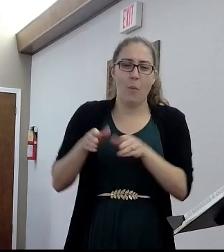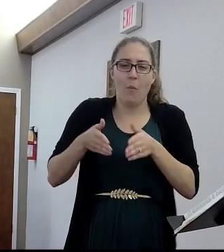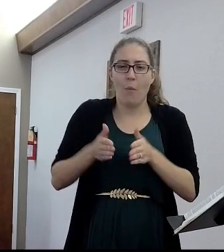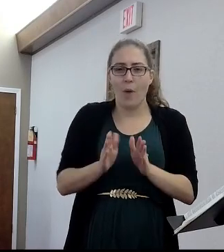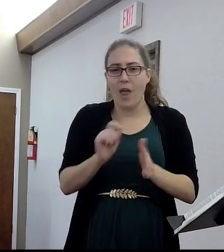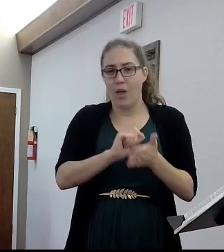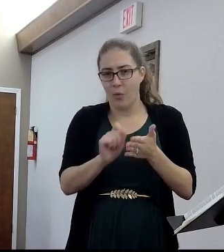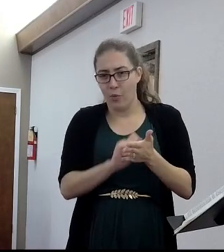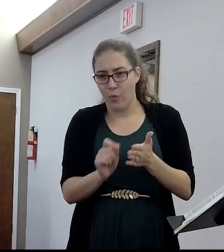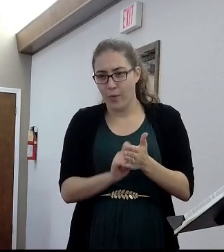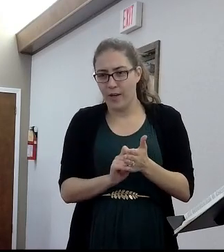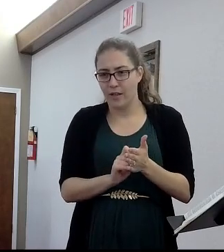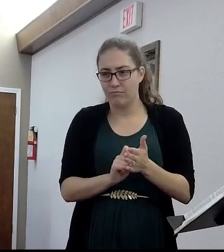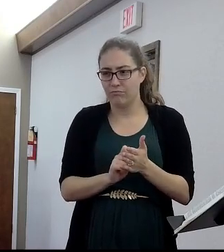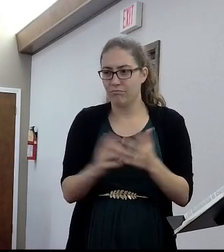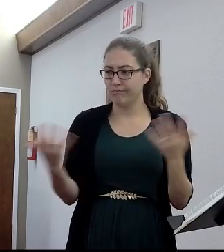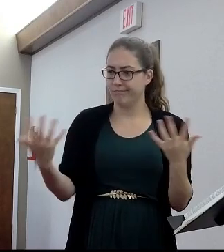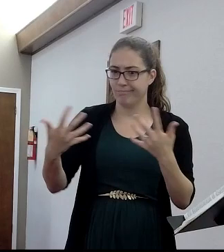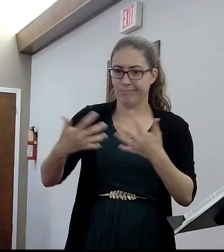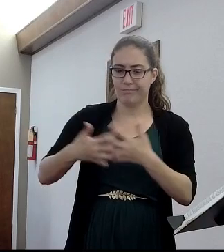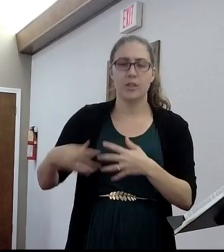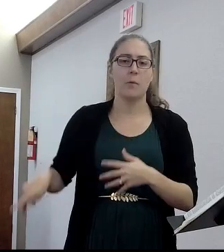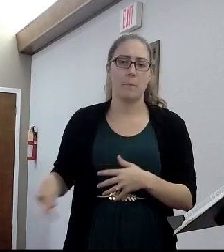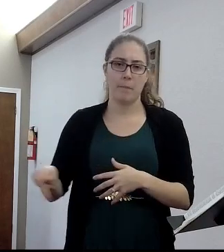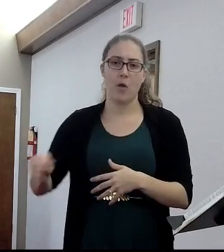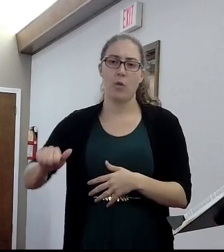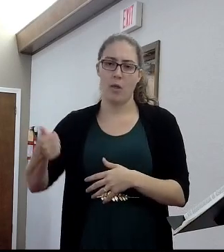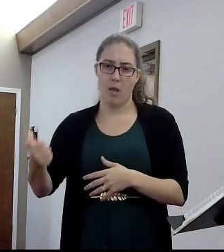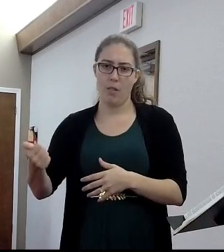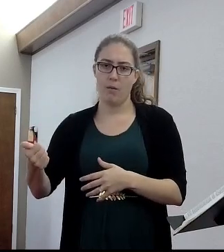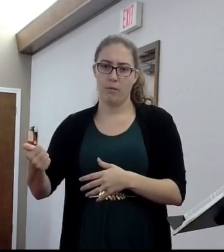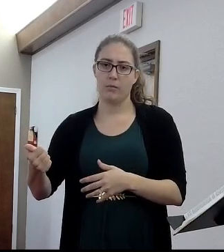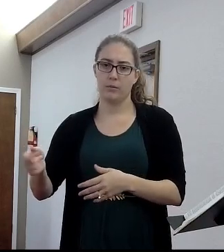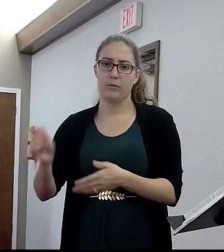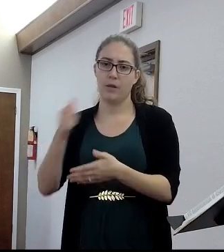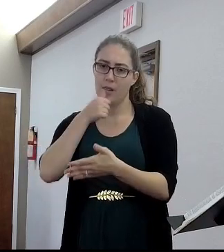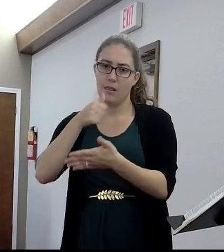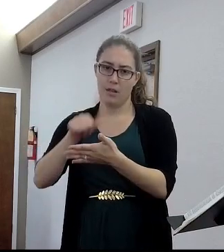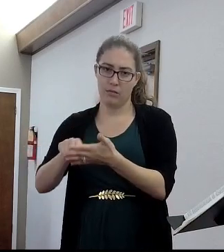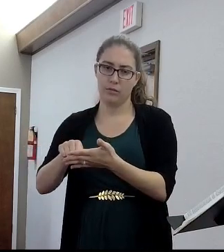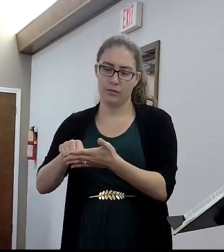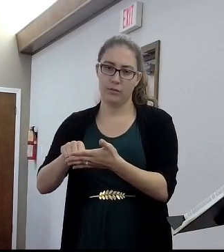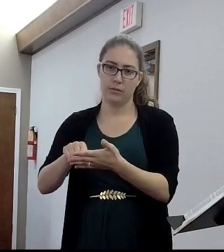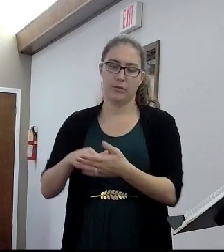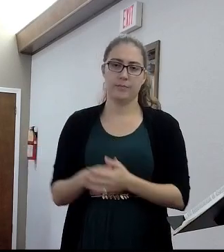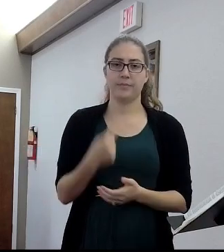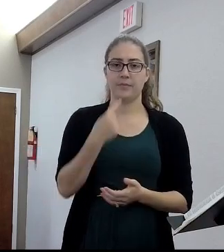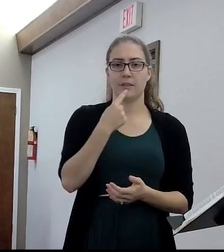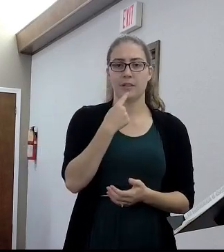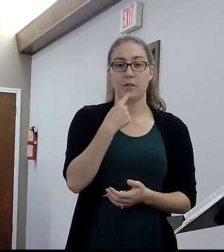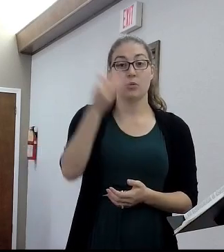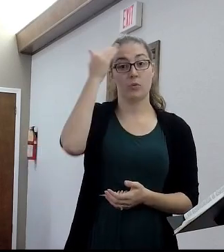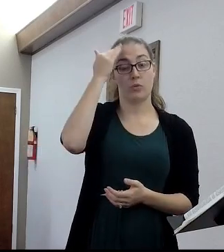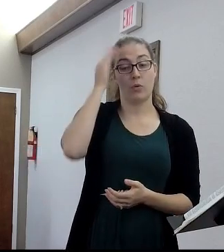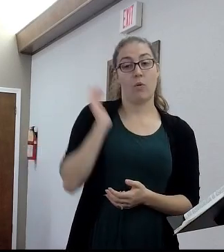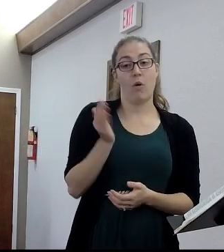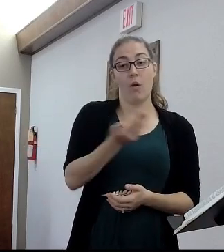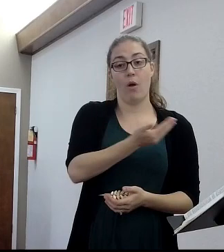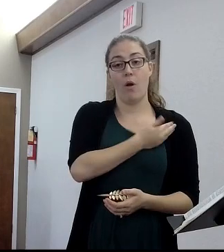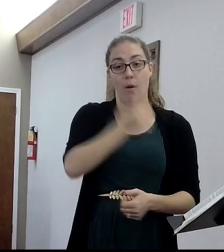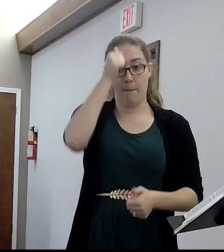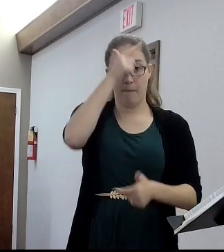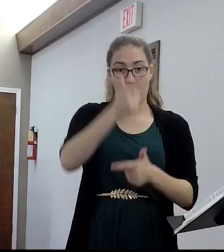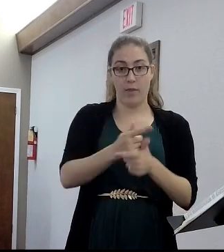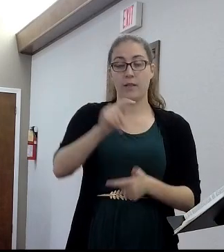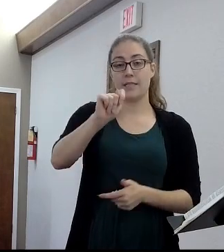the styles. You can also see at the end where he says, know ye that our brother Timothy is set at liberty.